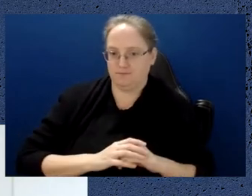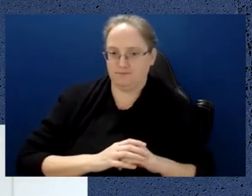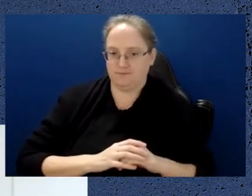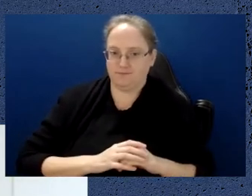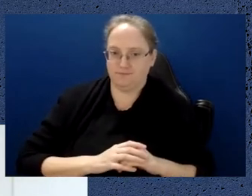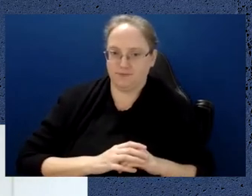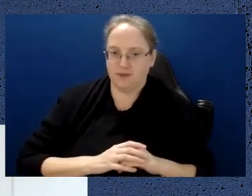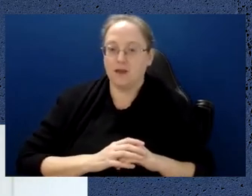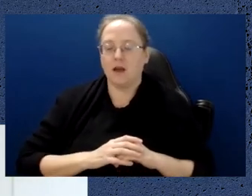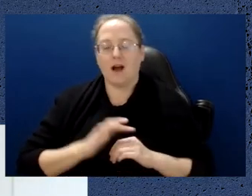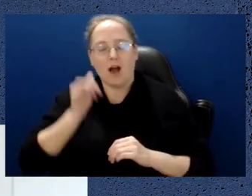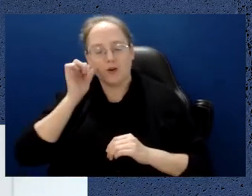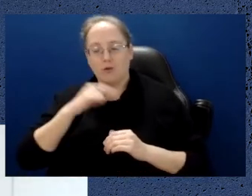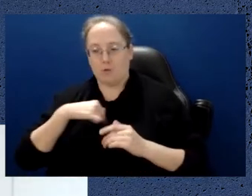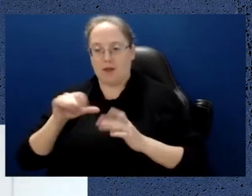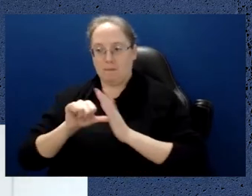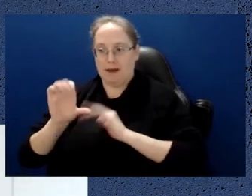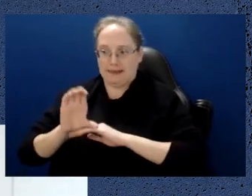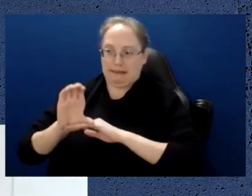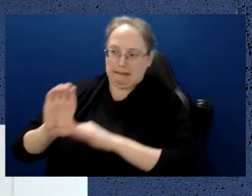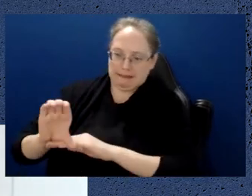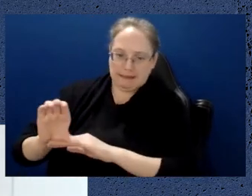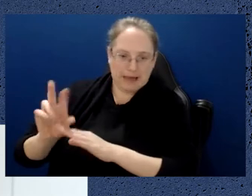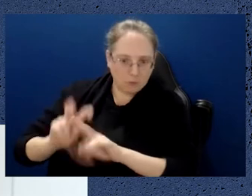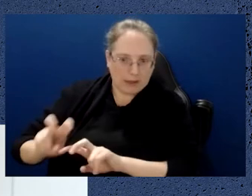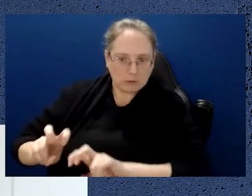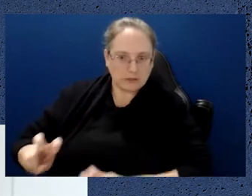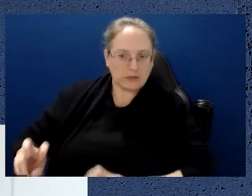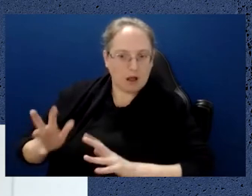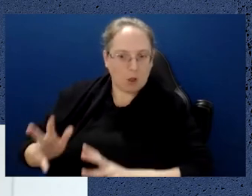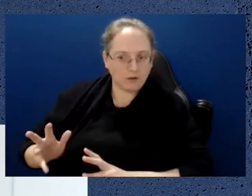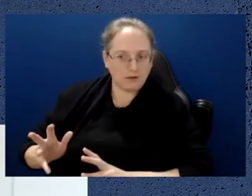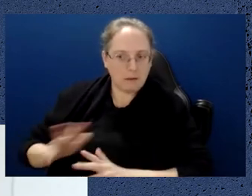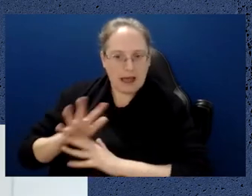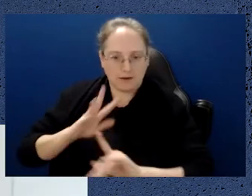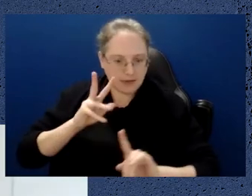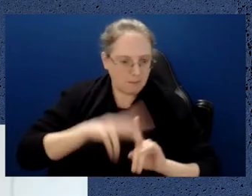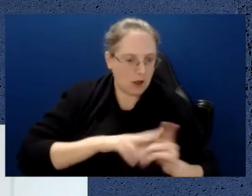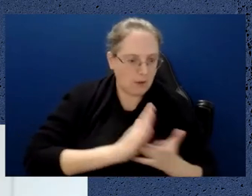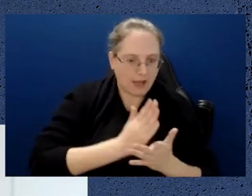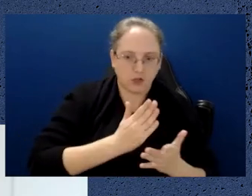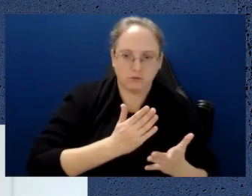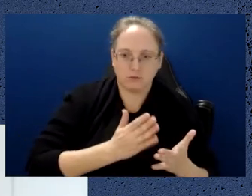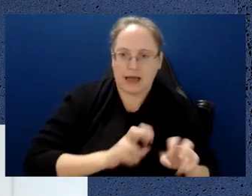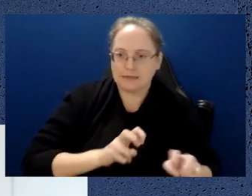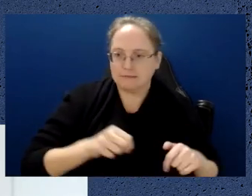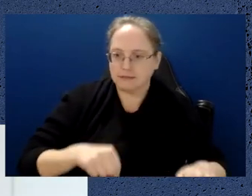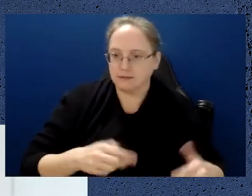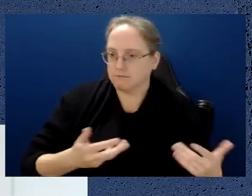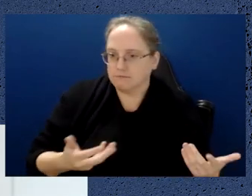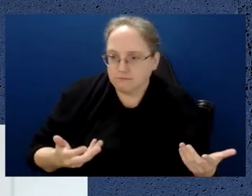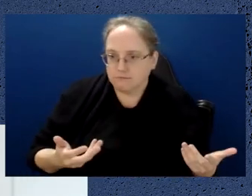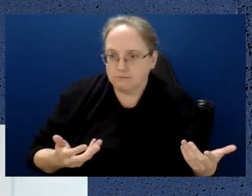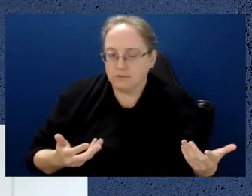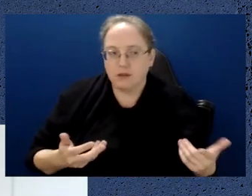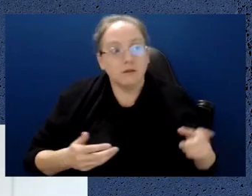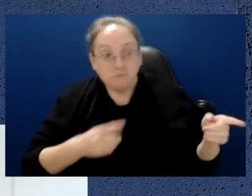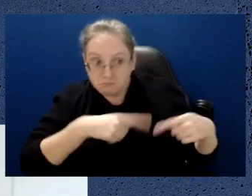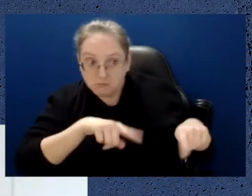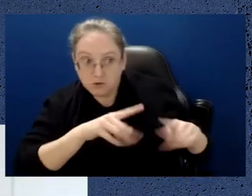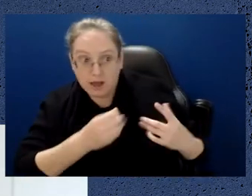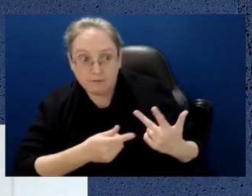we're certainly expecting that there will be. But would anyone like to particularly talk to some some practical examples that may be